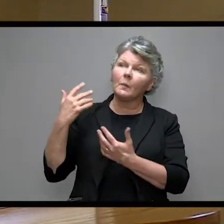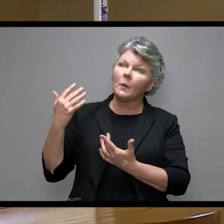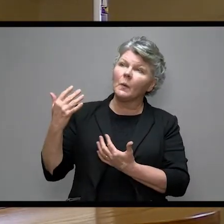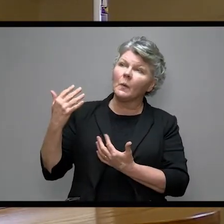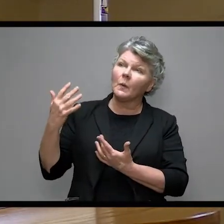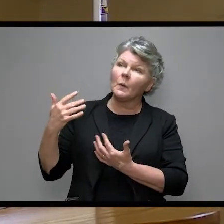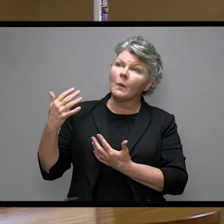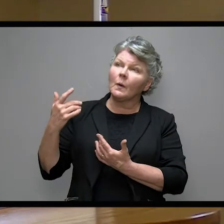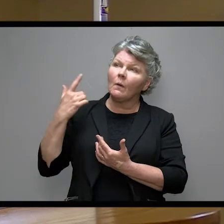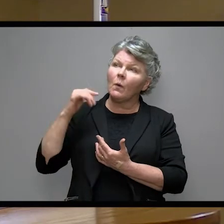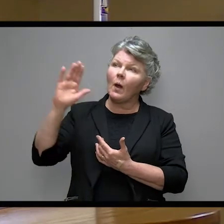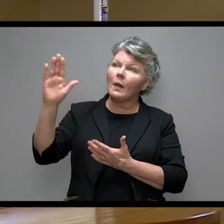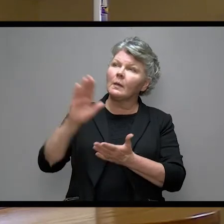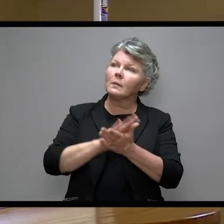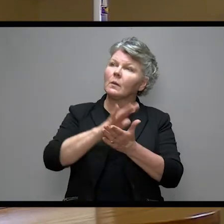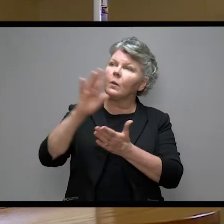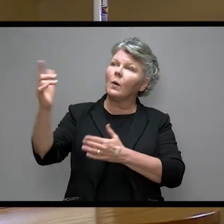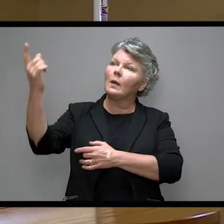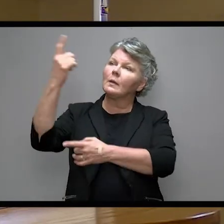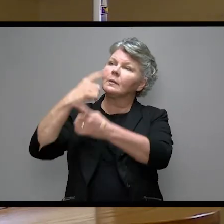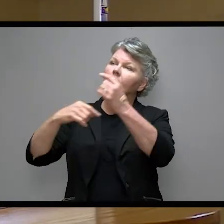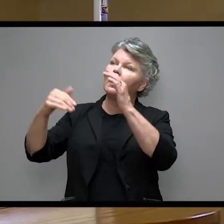glorious return?